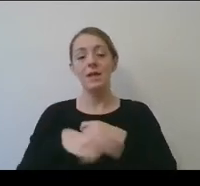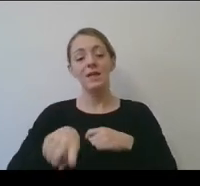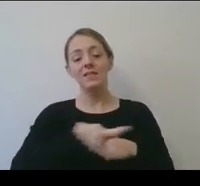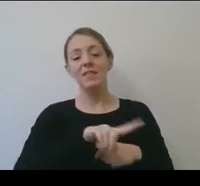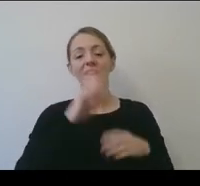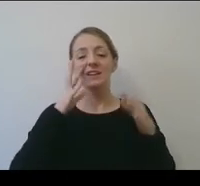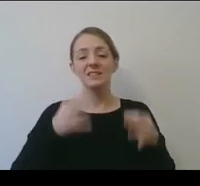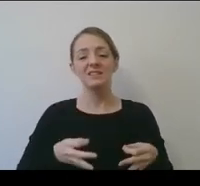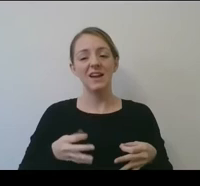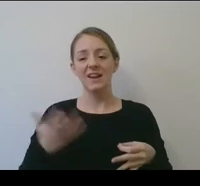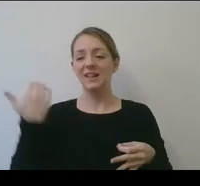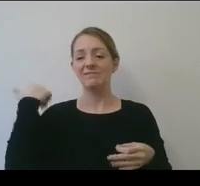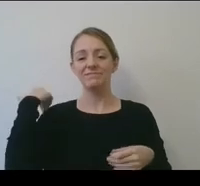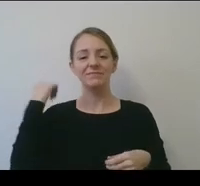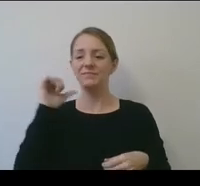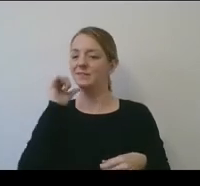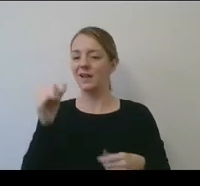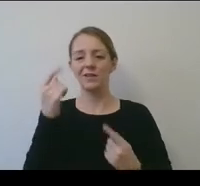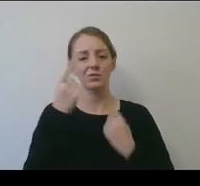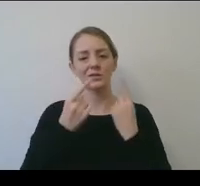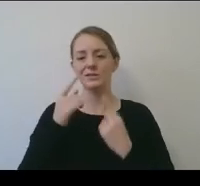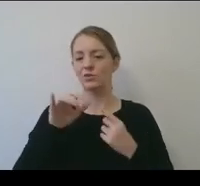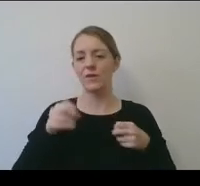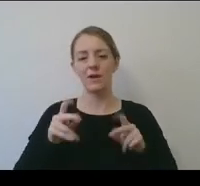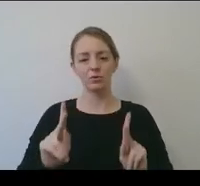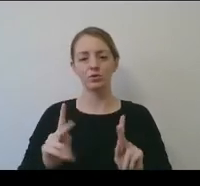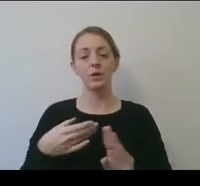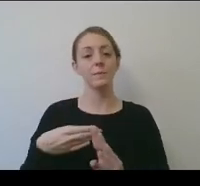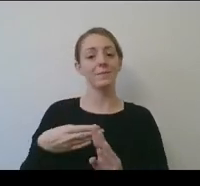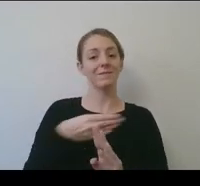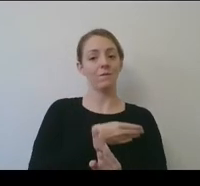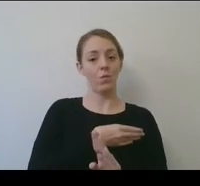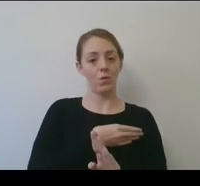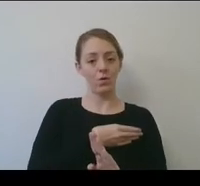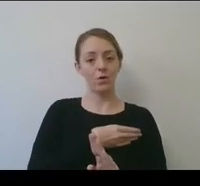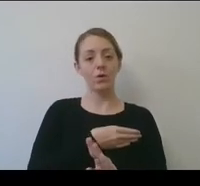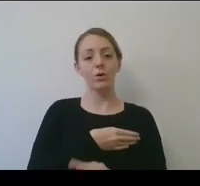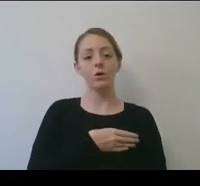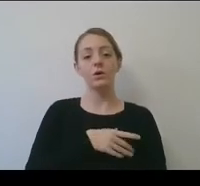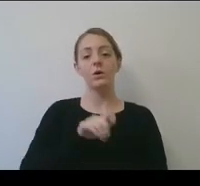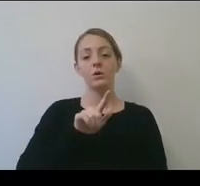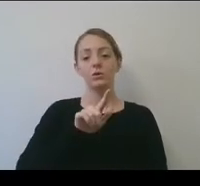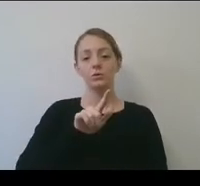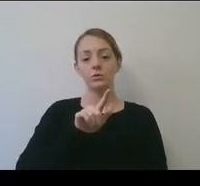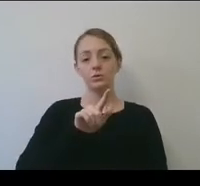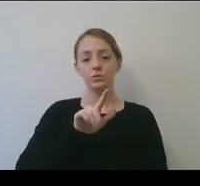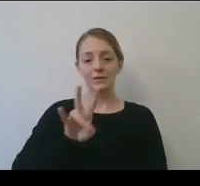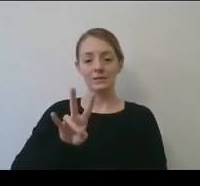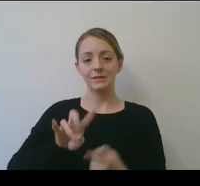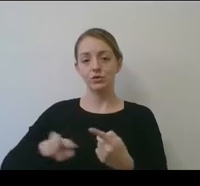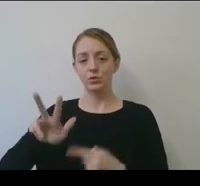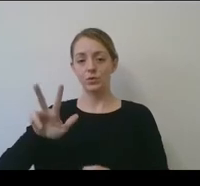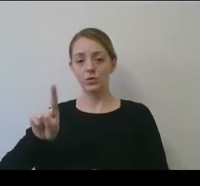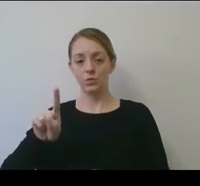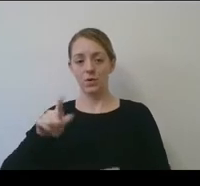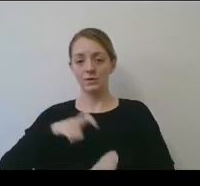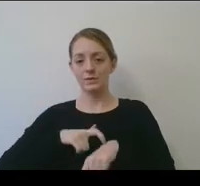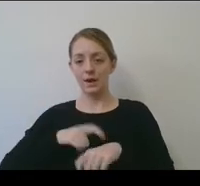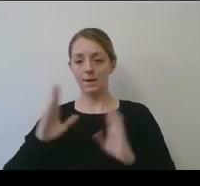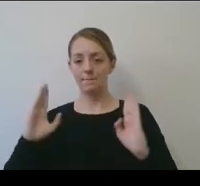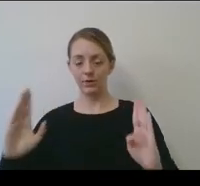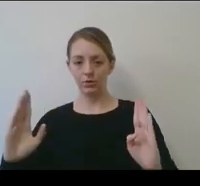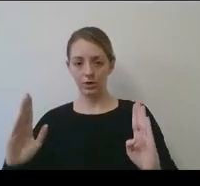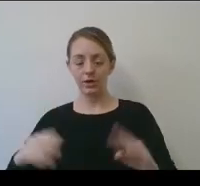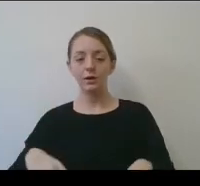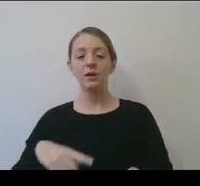that opportunity before the 27 through 31 time period for the simple reason in their minds